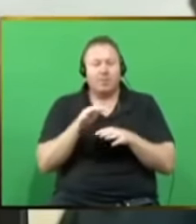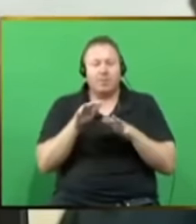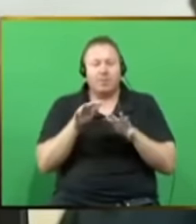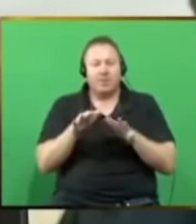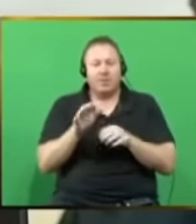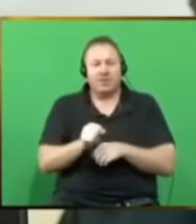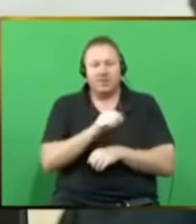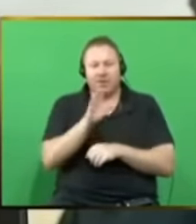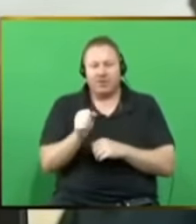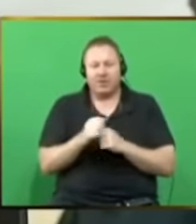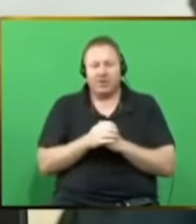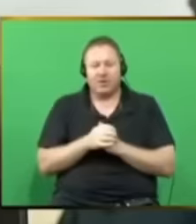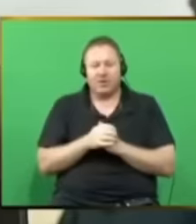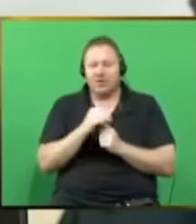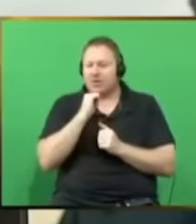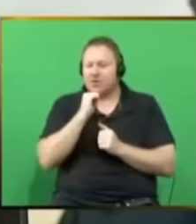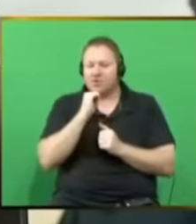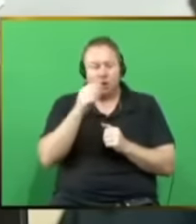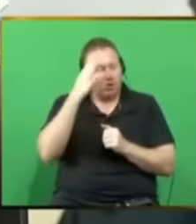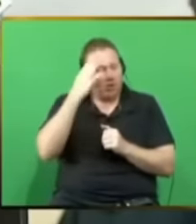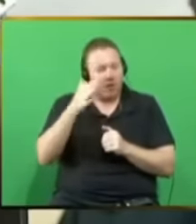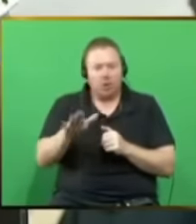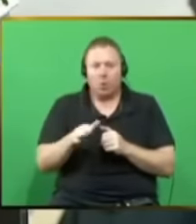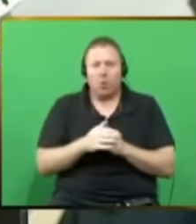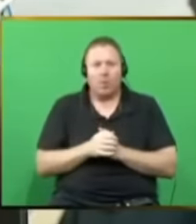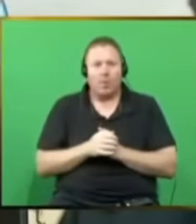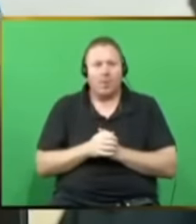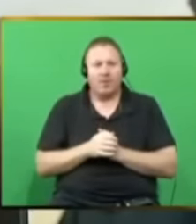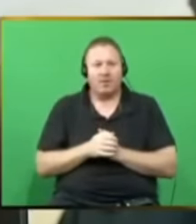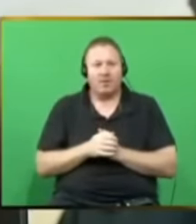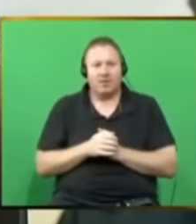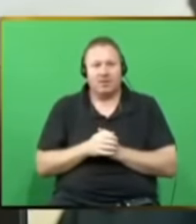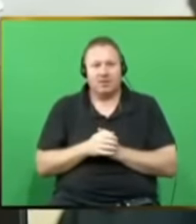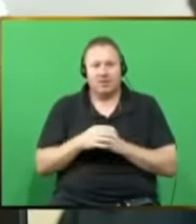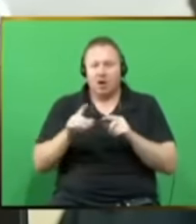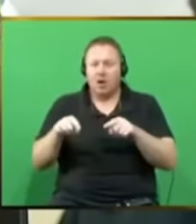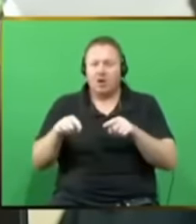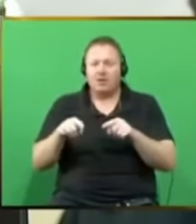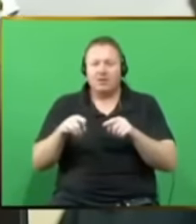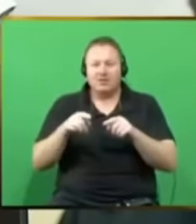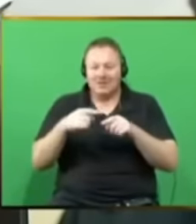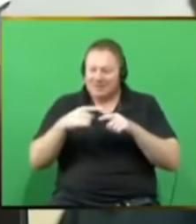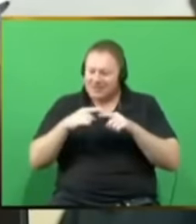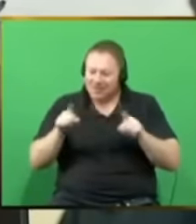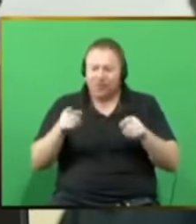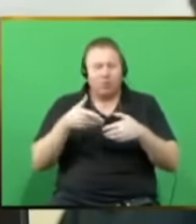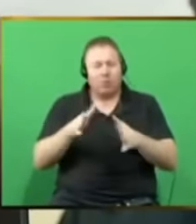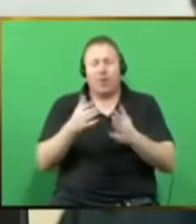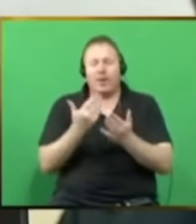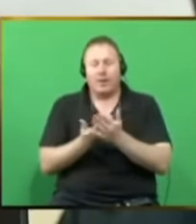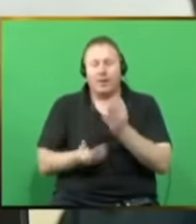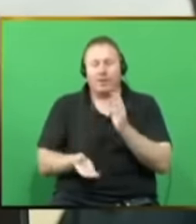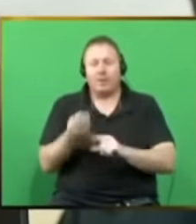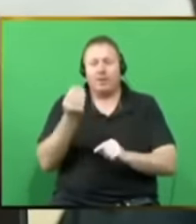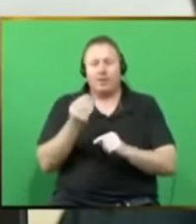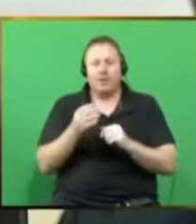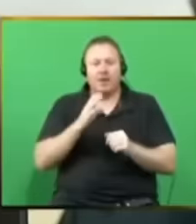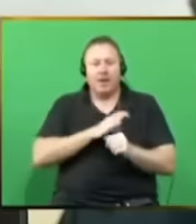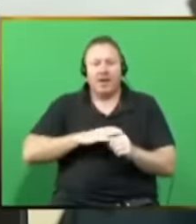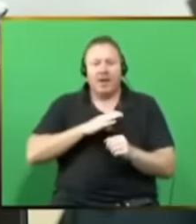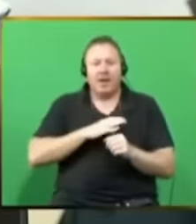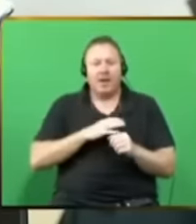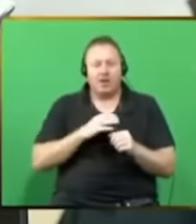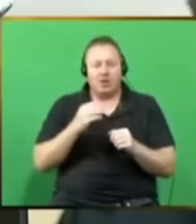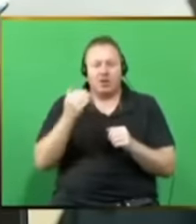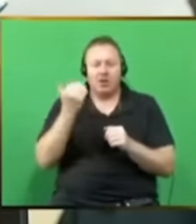not fall on deaf ears. An alternative is within reach. A caring government that works for you.